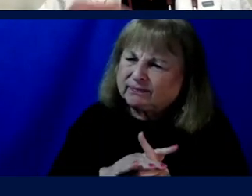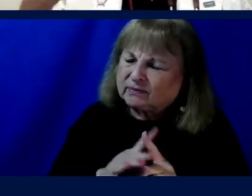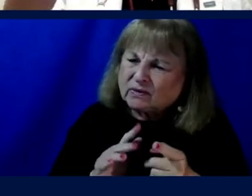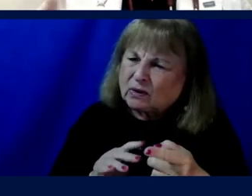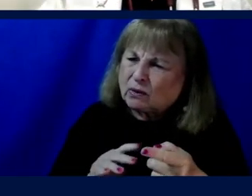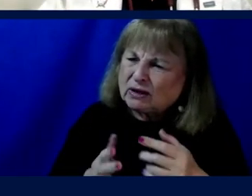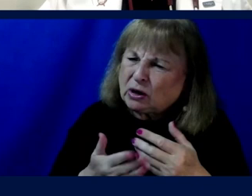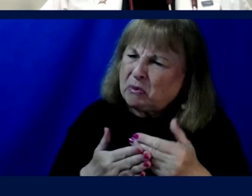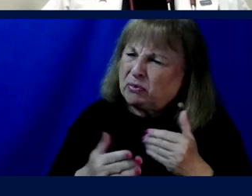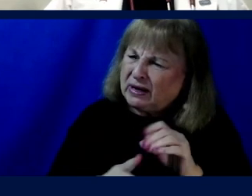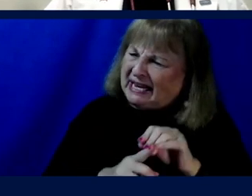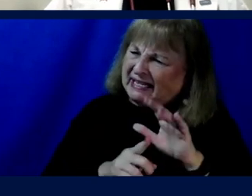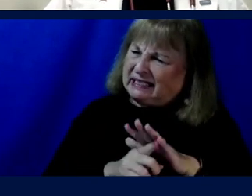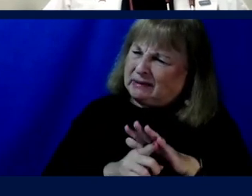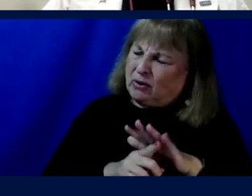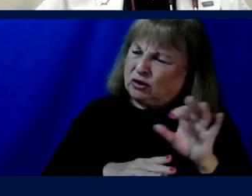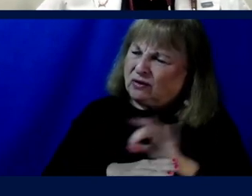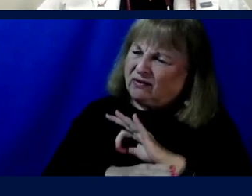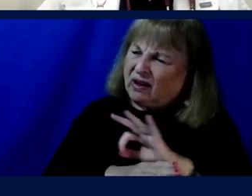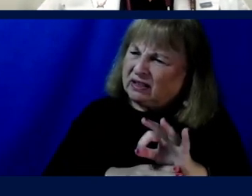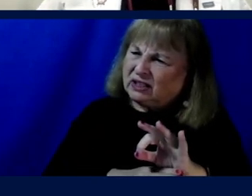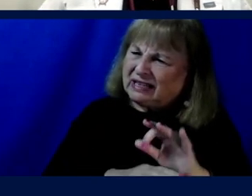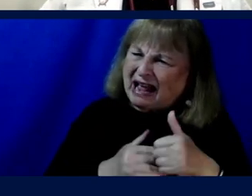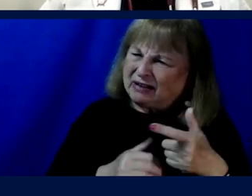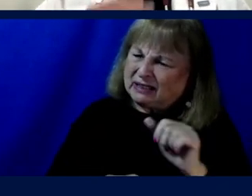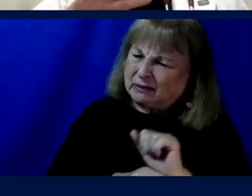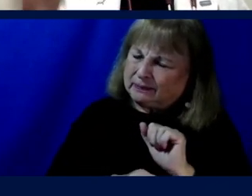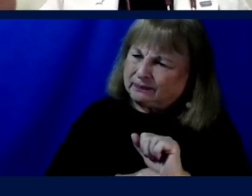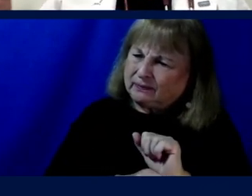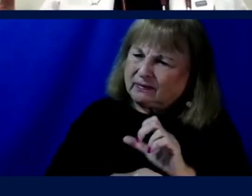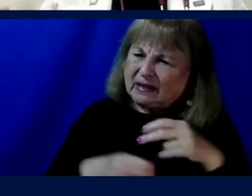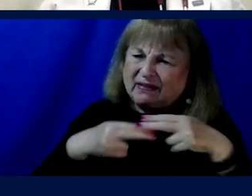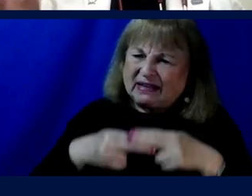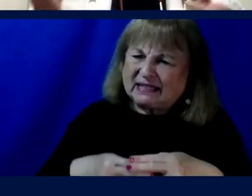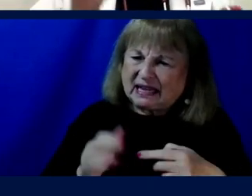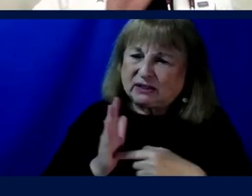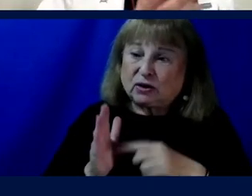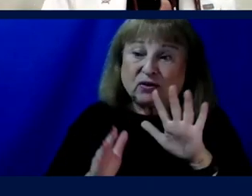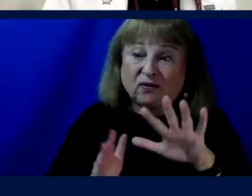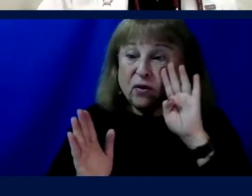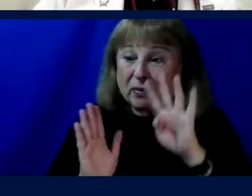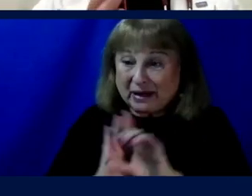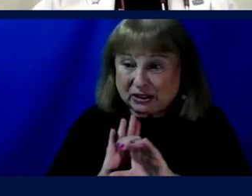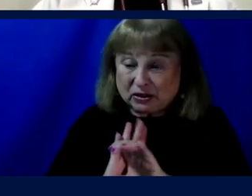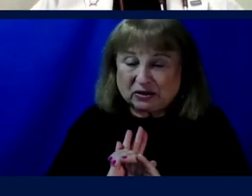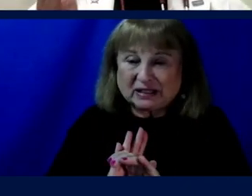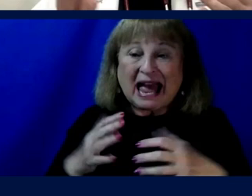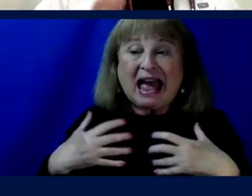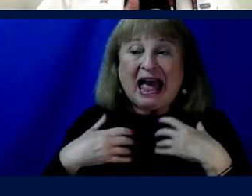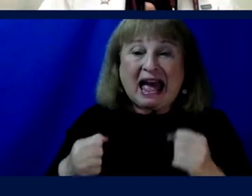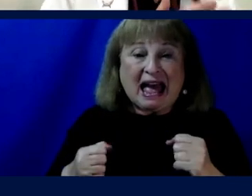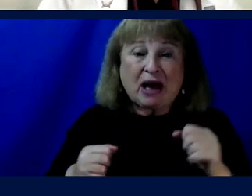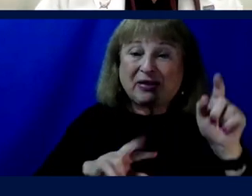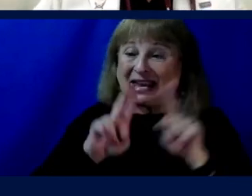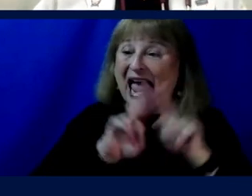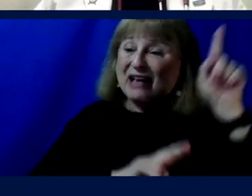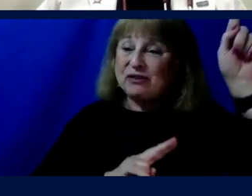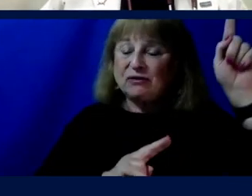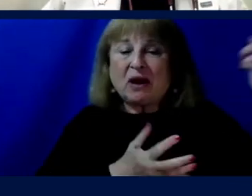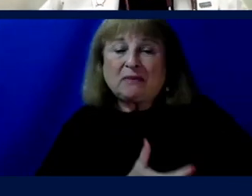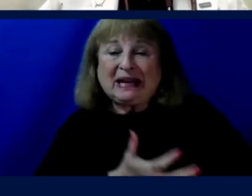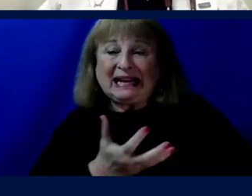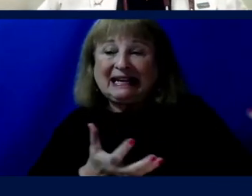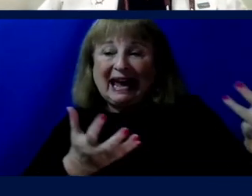was your pre-exposure functioning body system like? This slide features four pictures. A very healthy astronaut being carried,